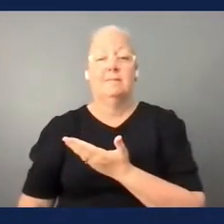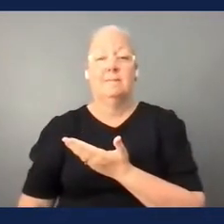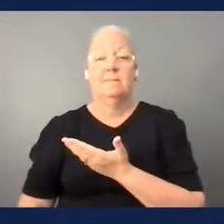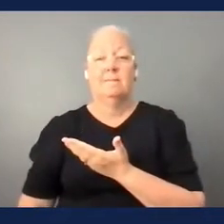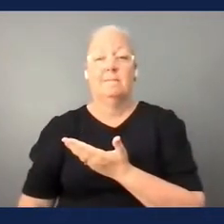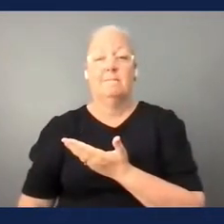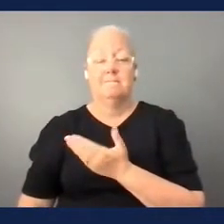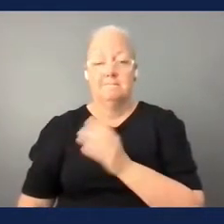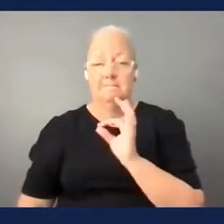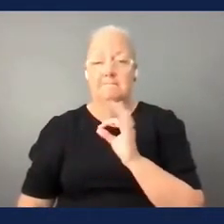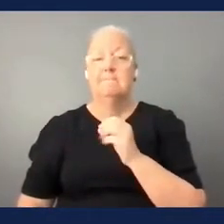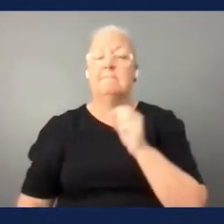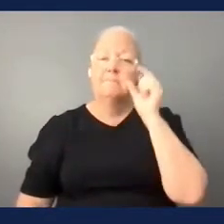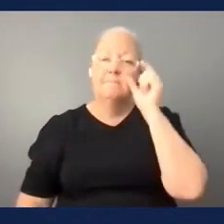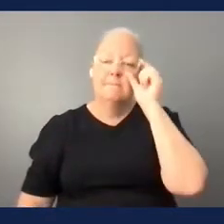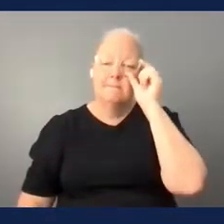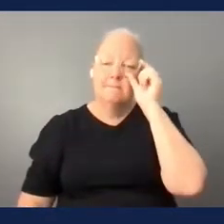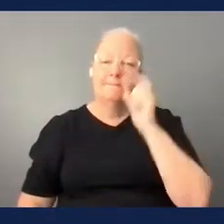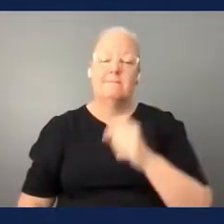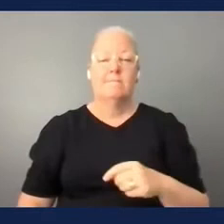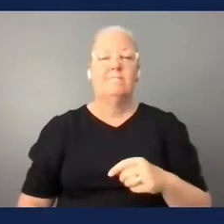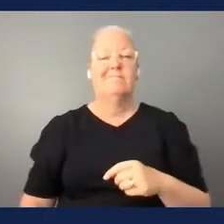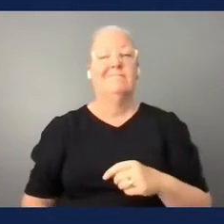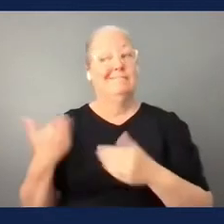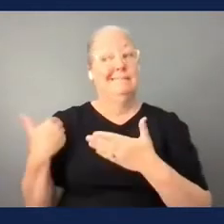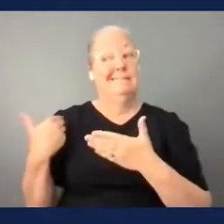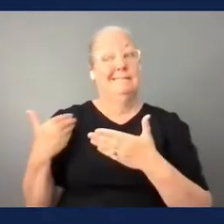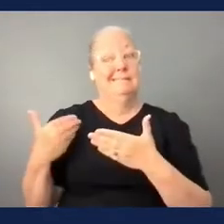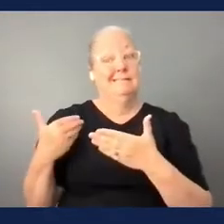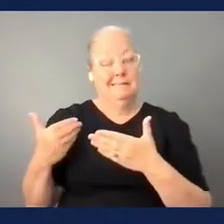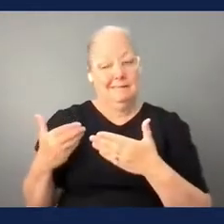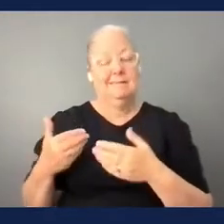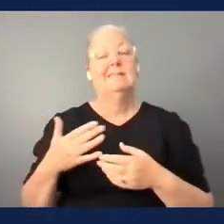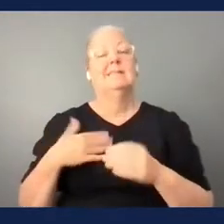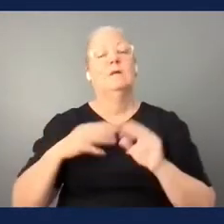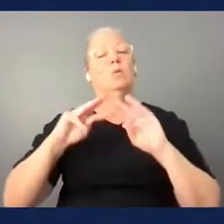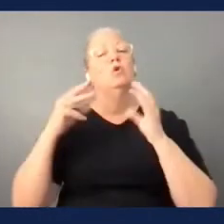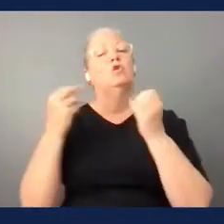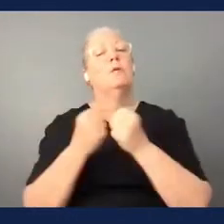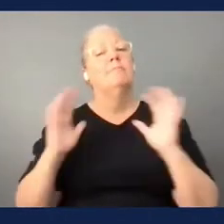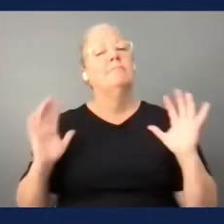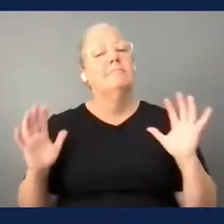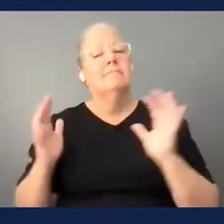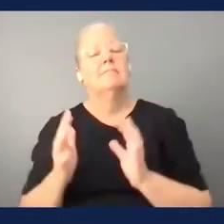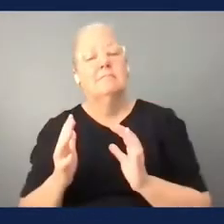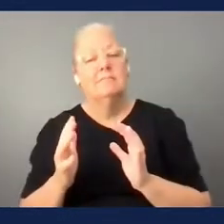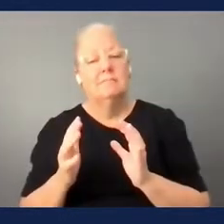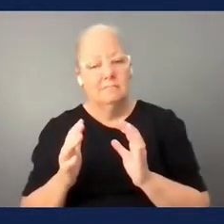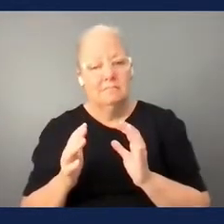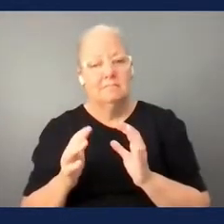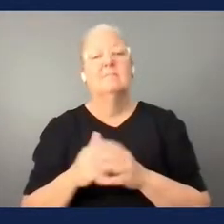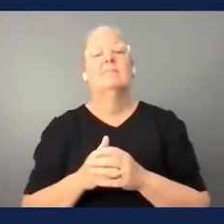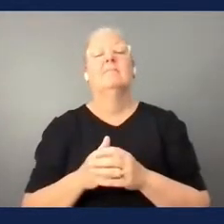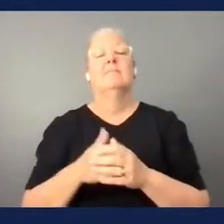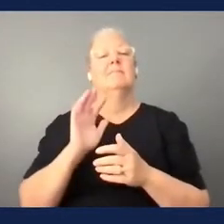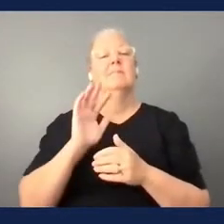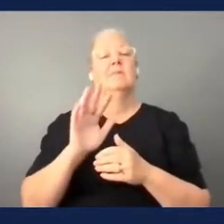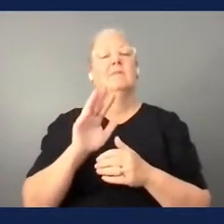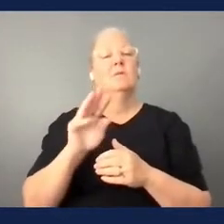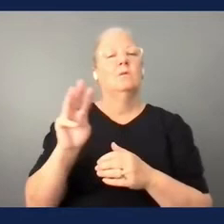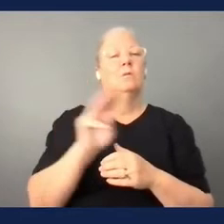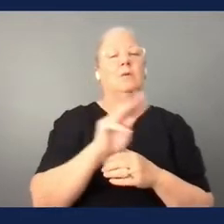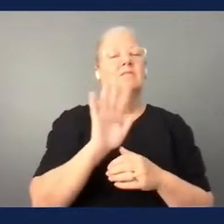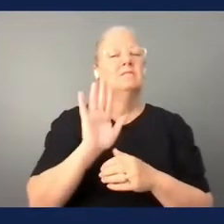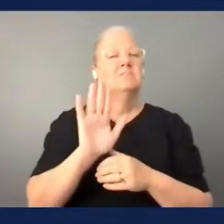yeah and recently this is one of our recent workshops and really interesting one with the west asian football federation um so